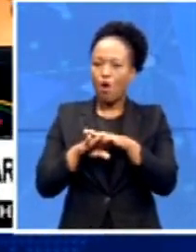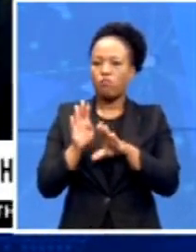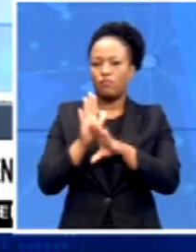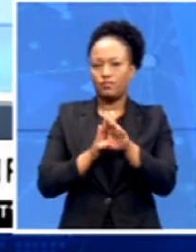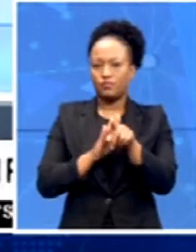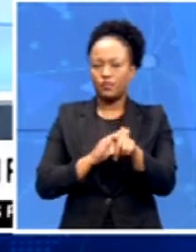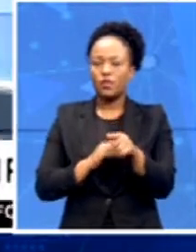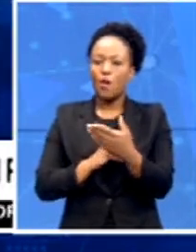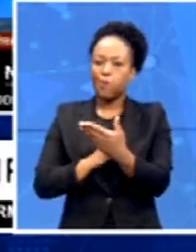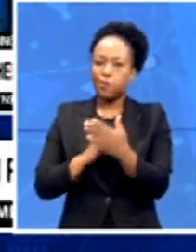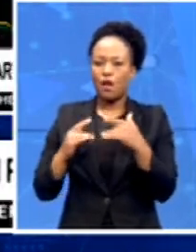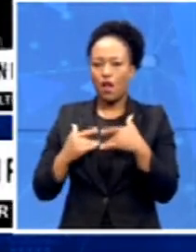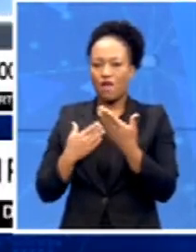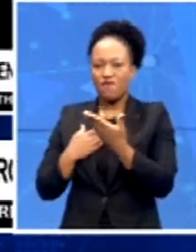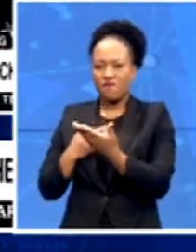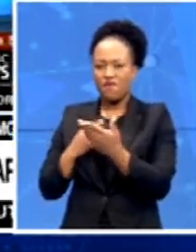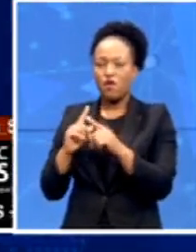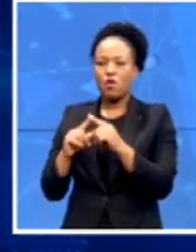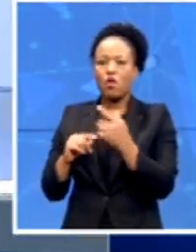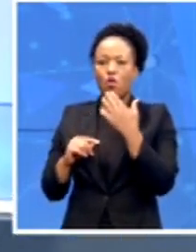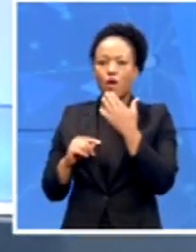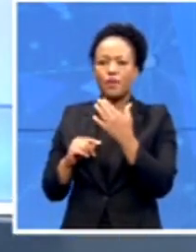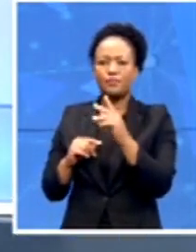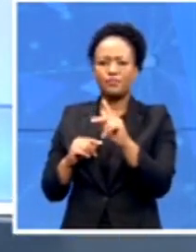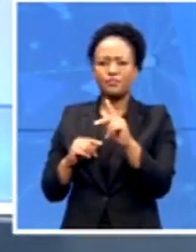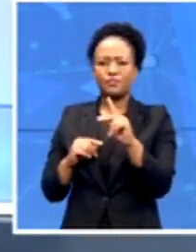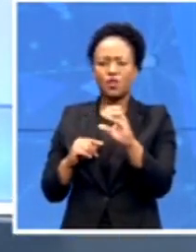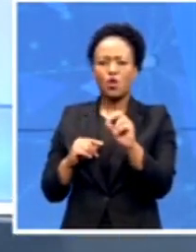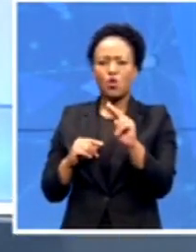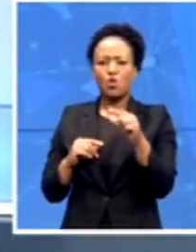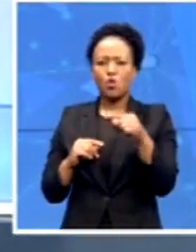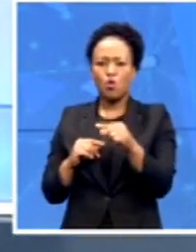now from buchoberg with the minister a very good morning uh Ulrich